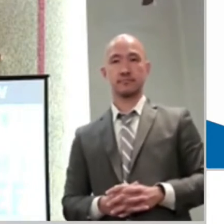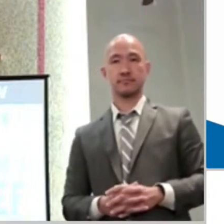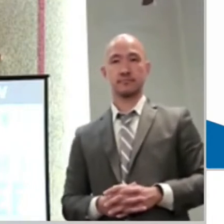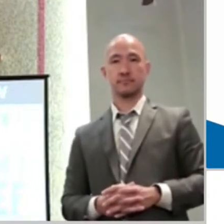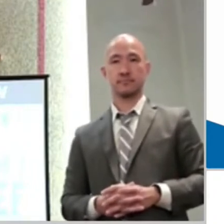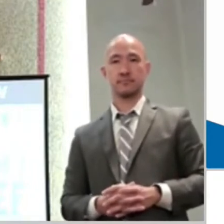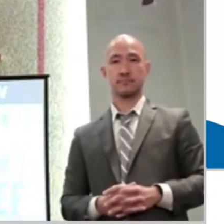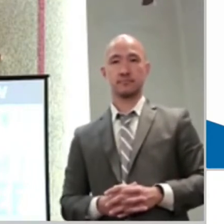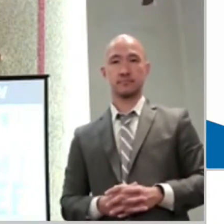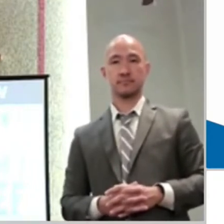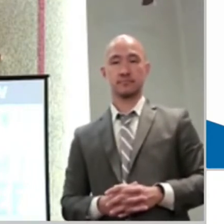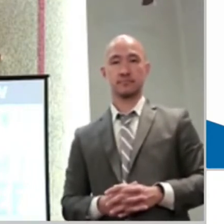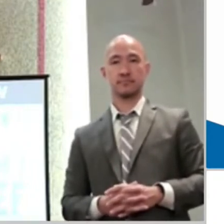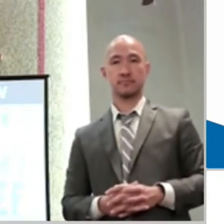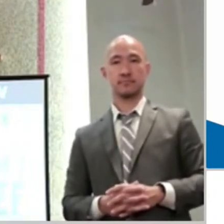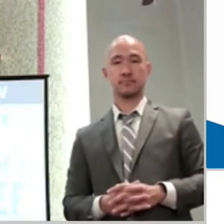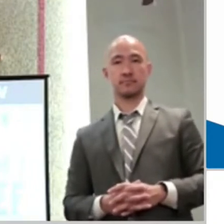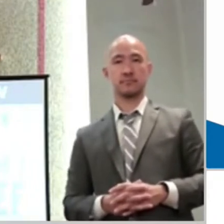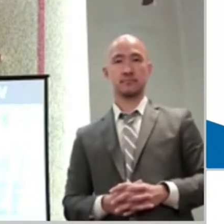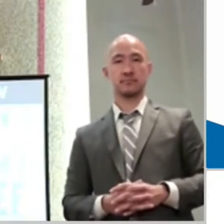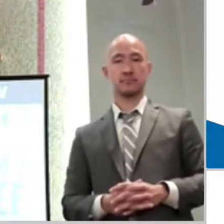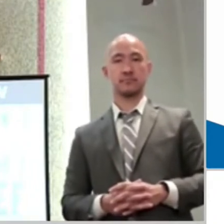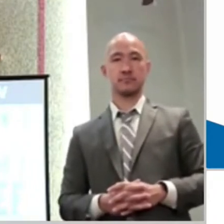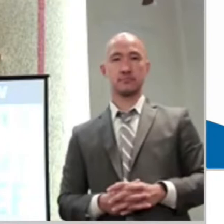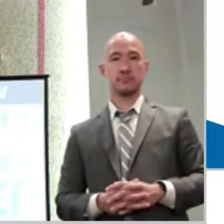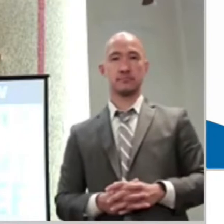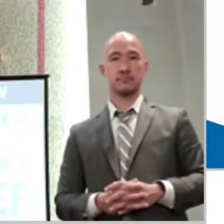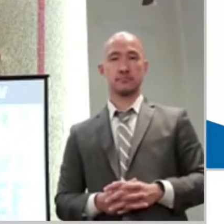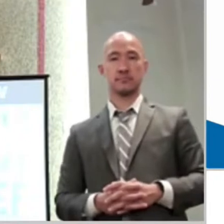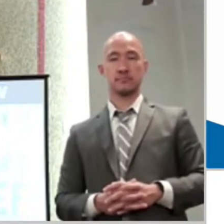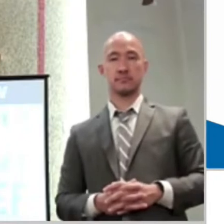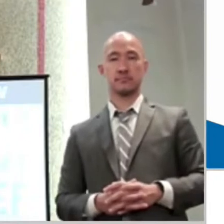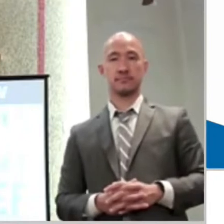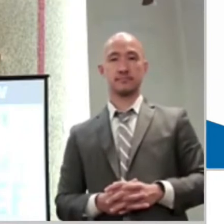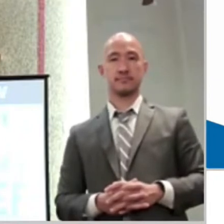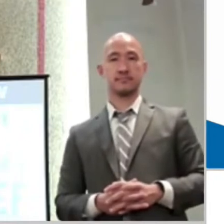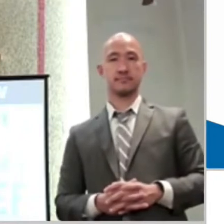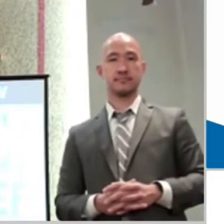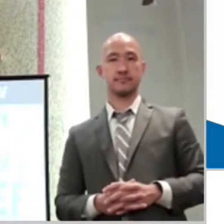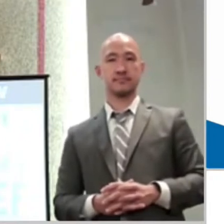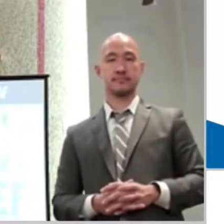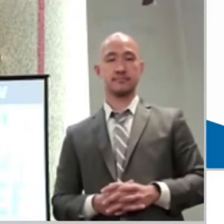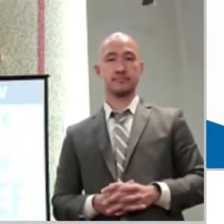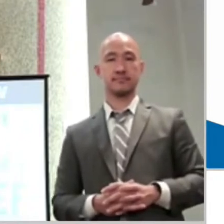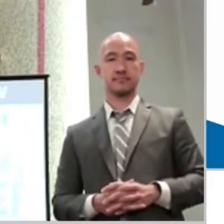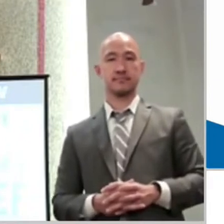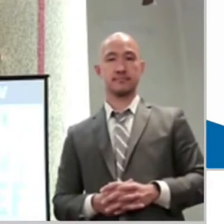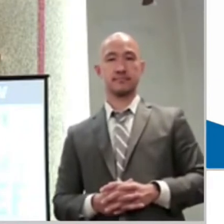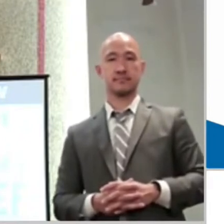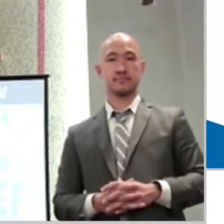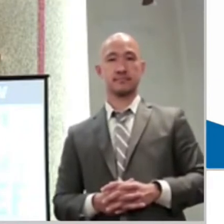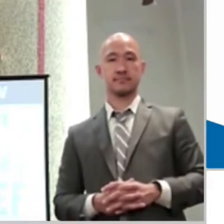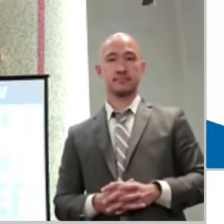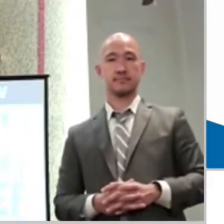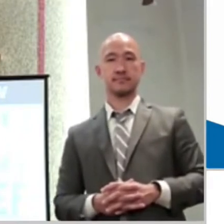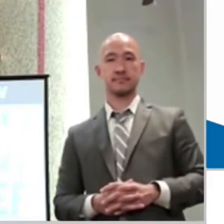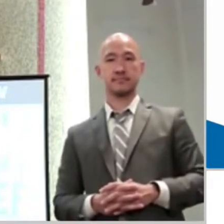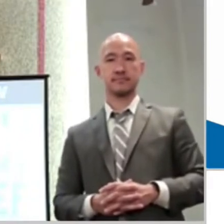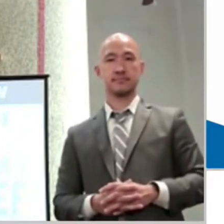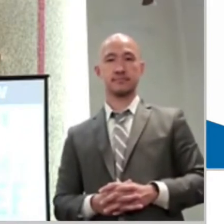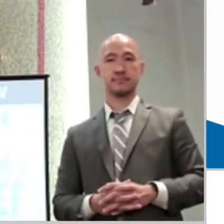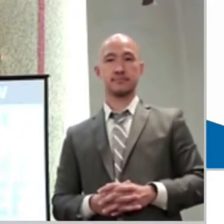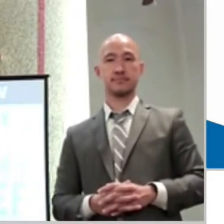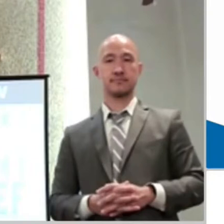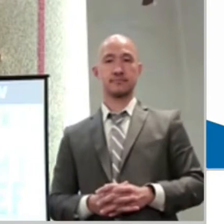that can heal us, his word, they turn their backs. And that's why God was so disappointed